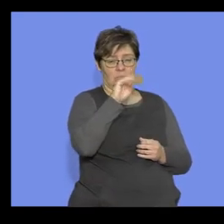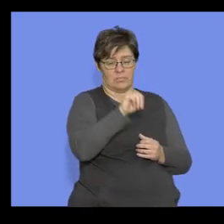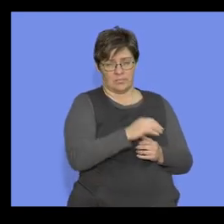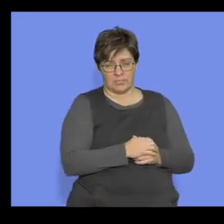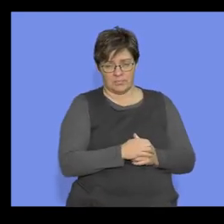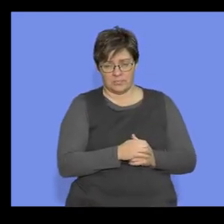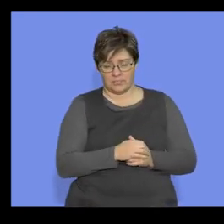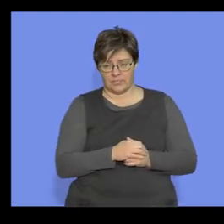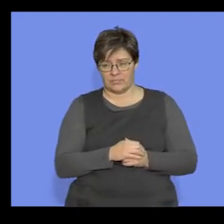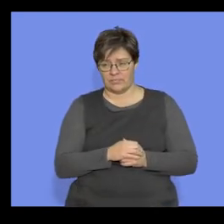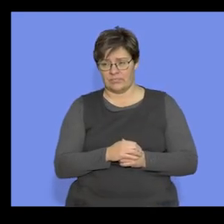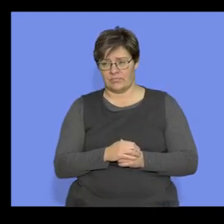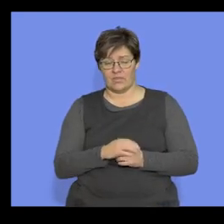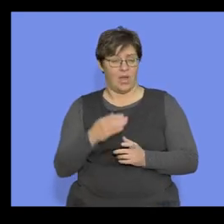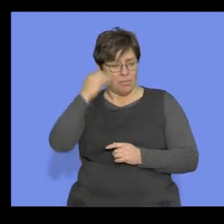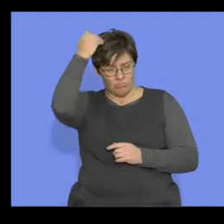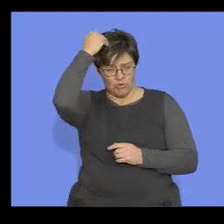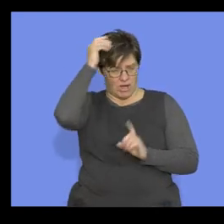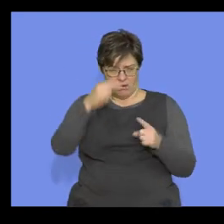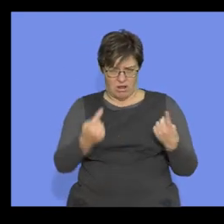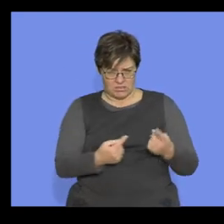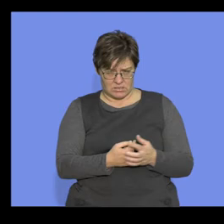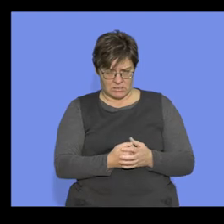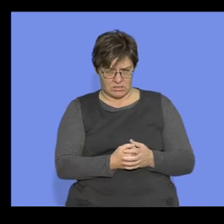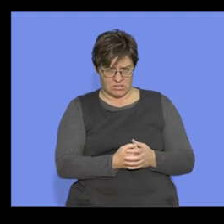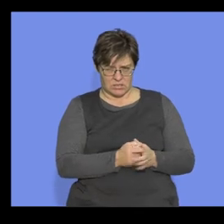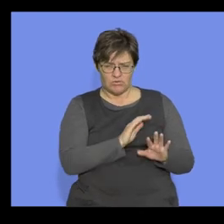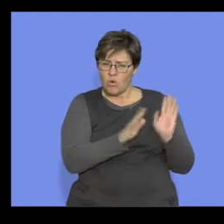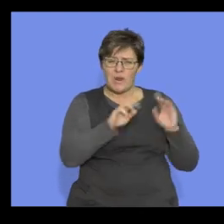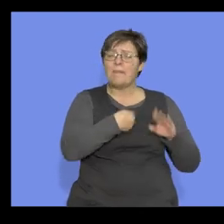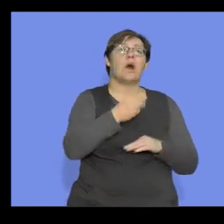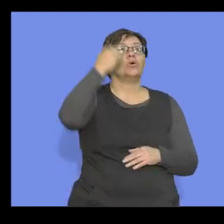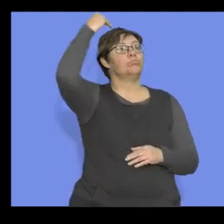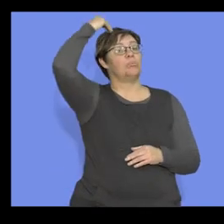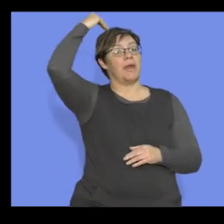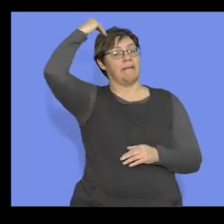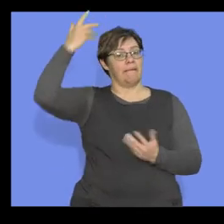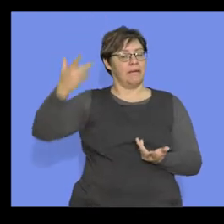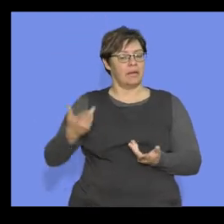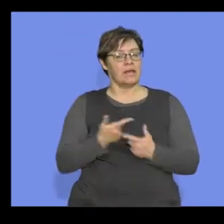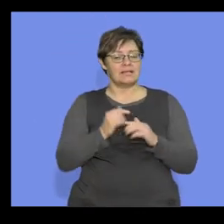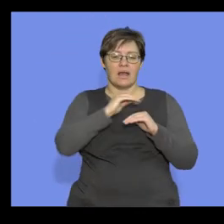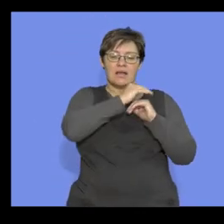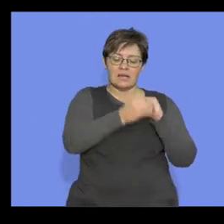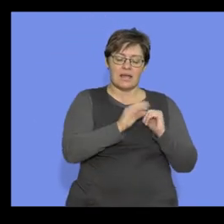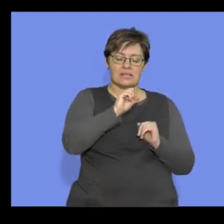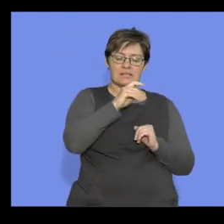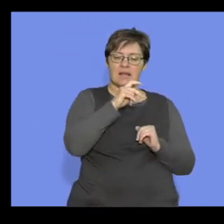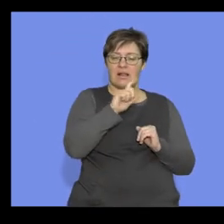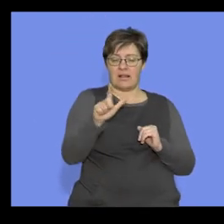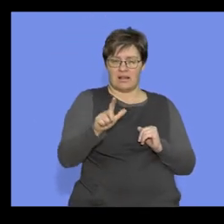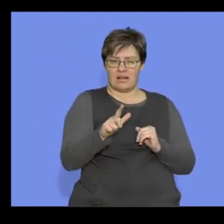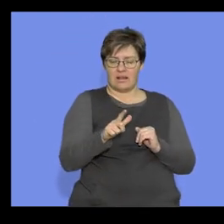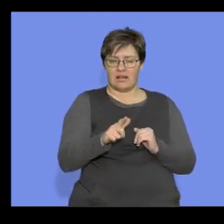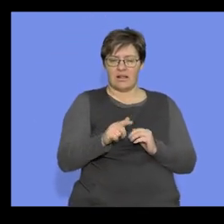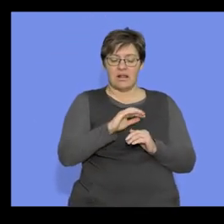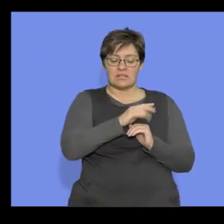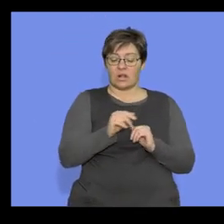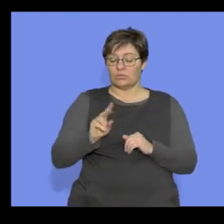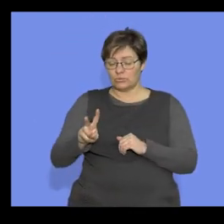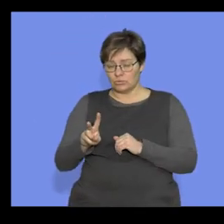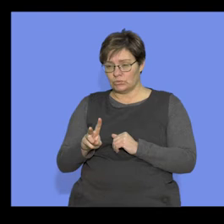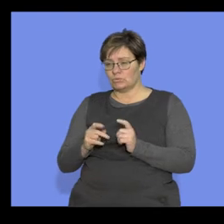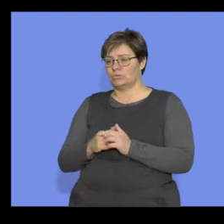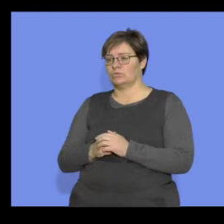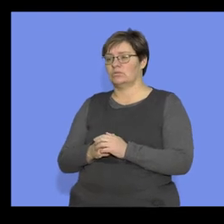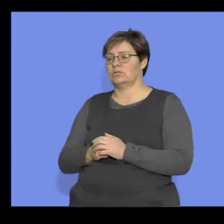cranium. You can't say brain, guys. It's not about the brain. You can't. It's a skull. What do we